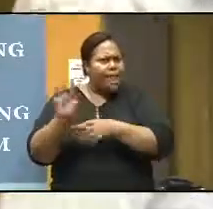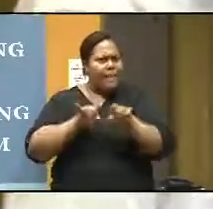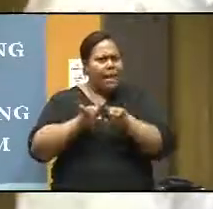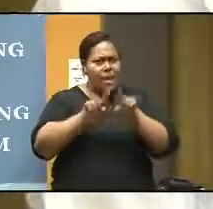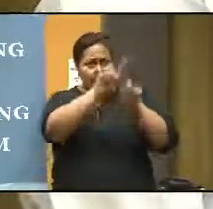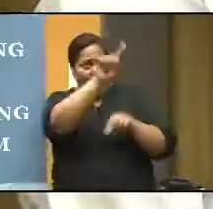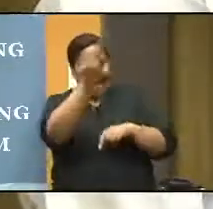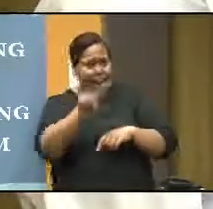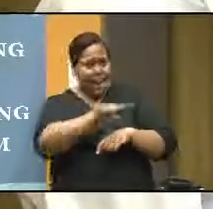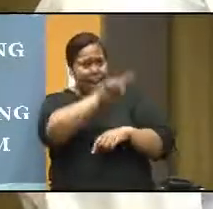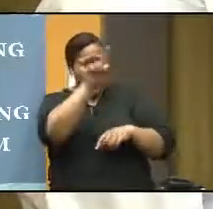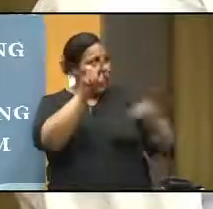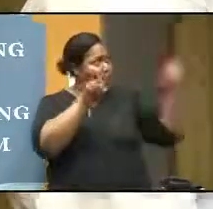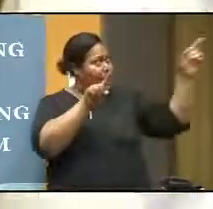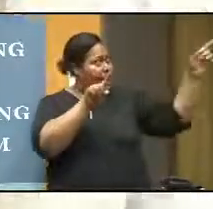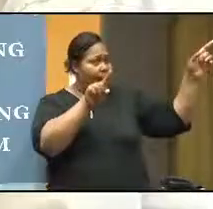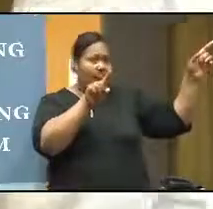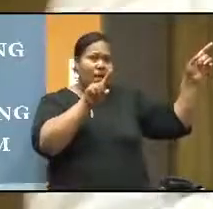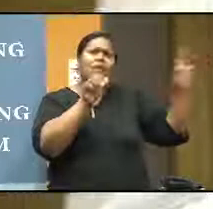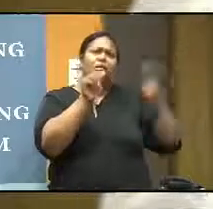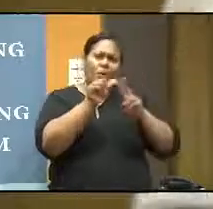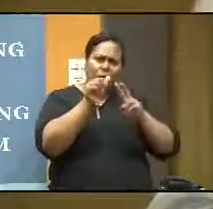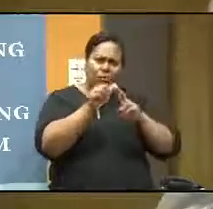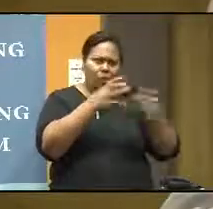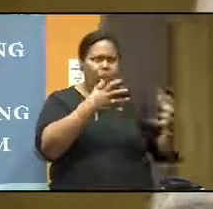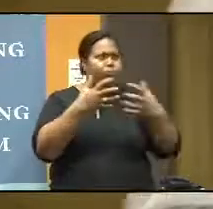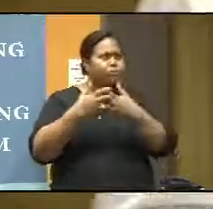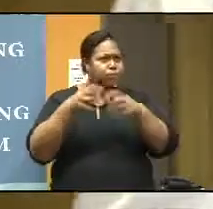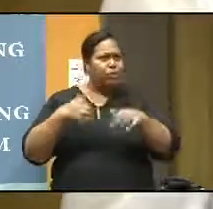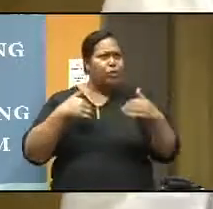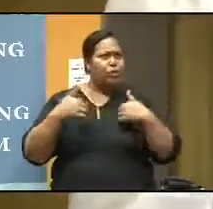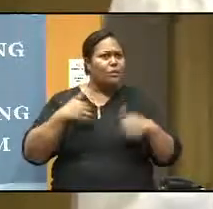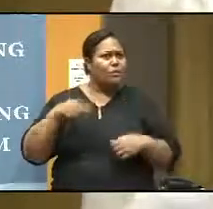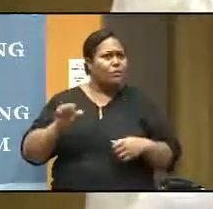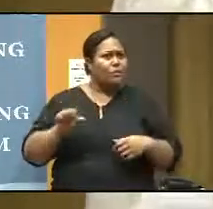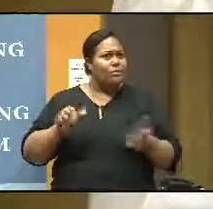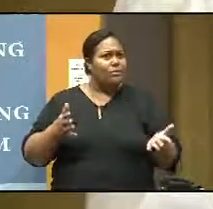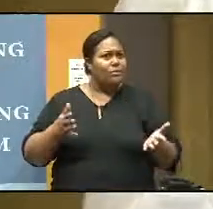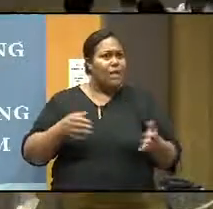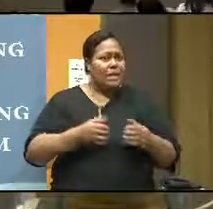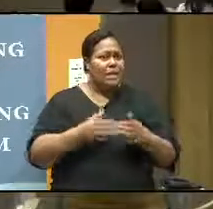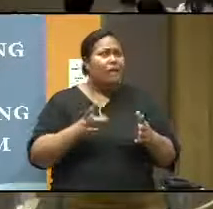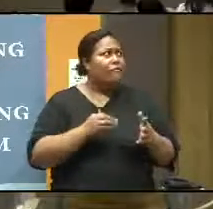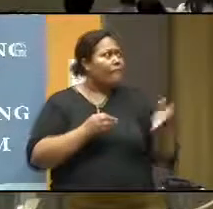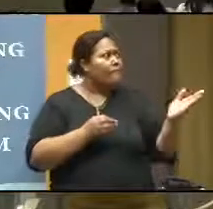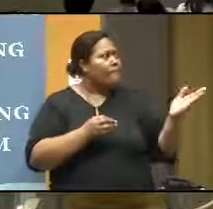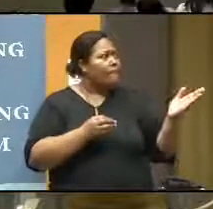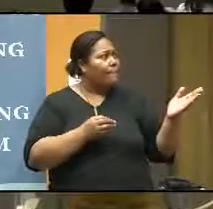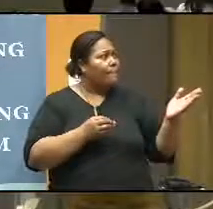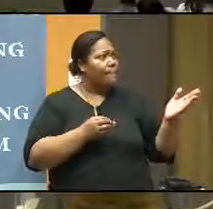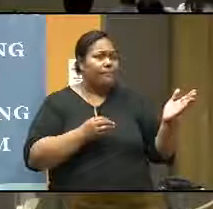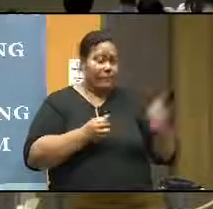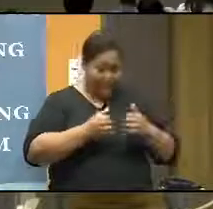with the research skills development framework which the USP is using, starting from the embark and clarify to